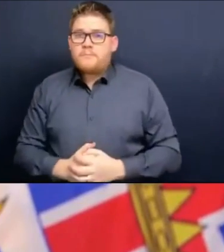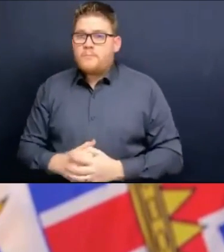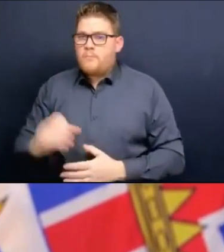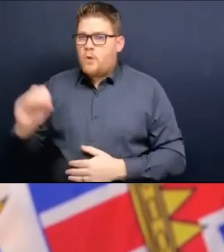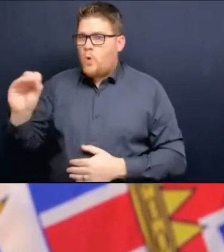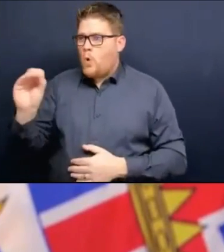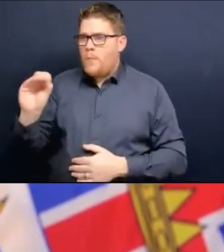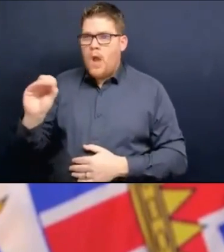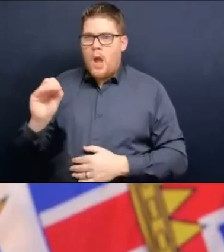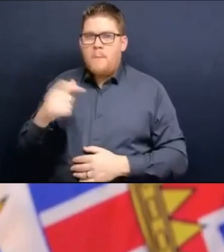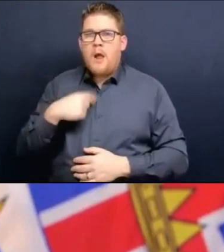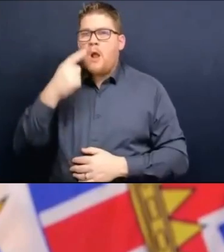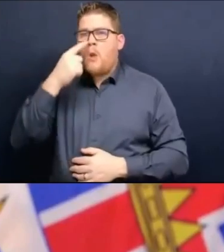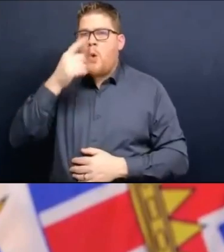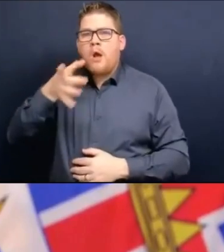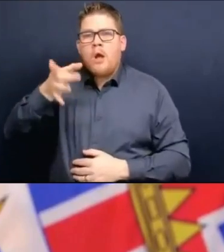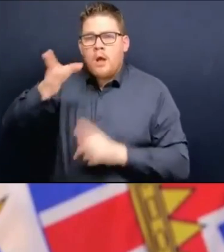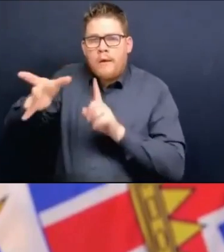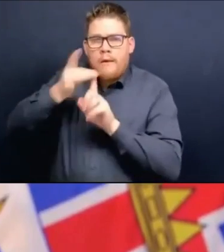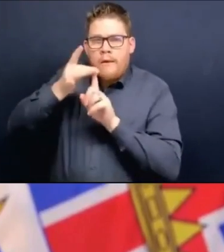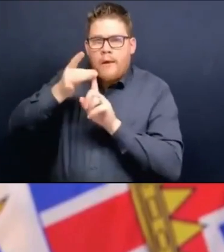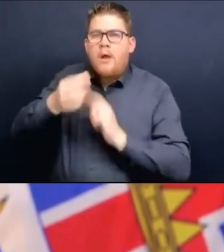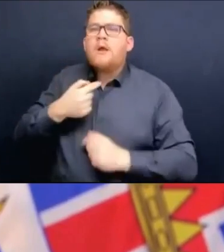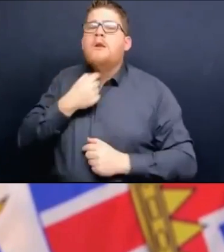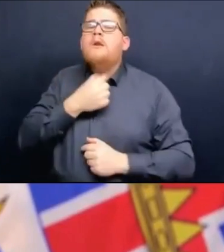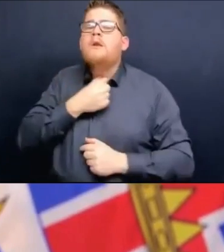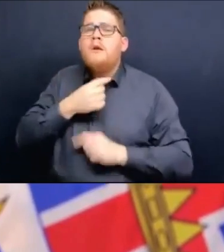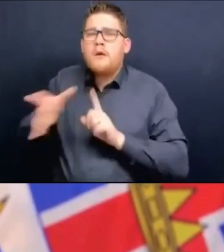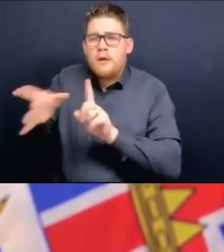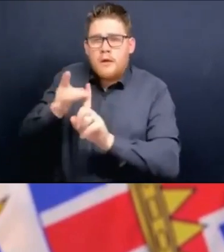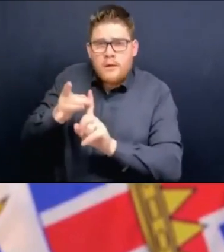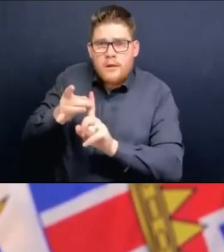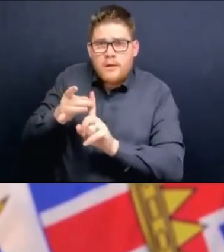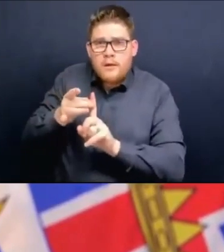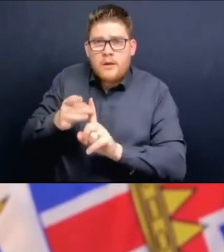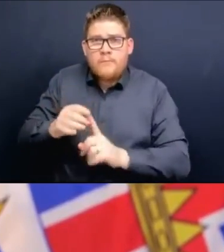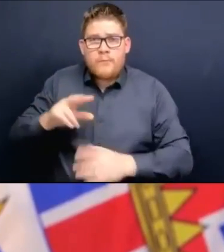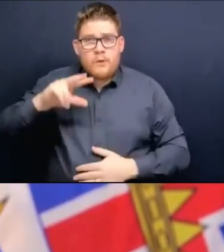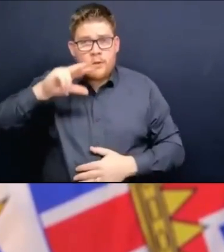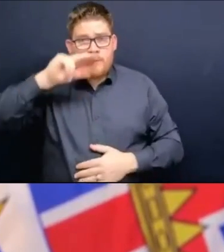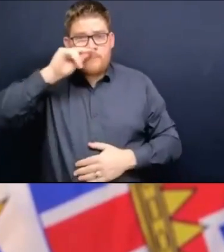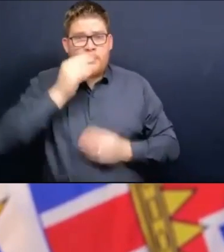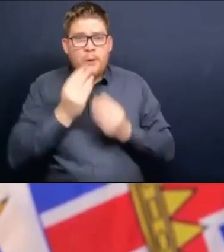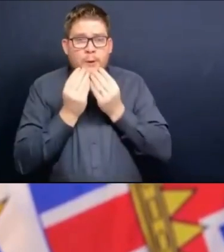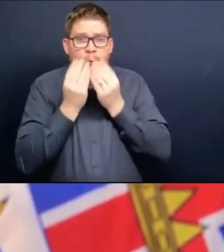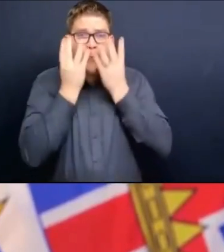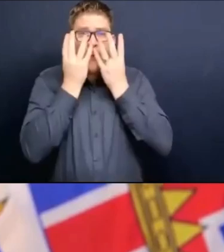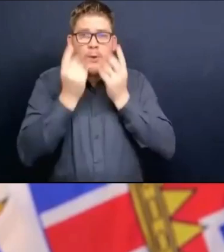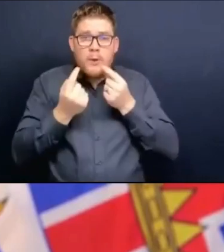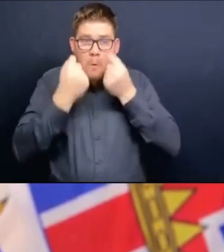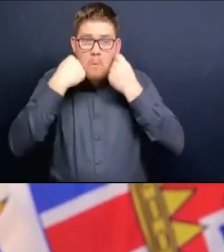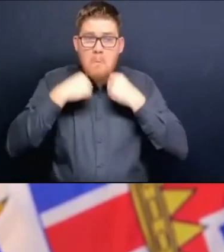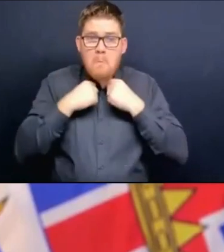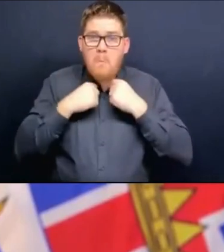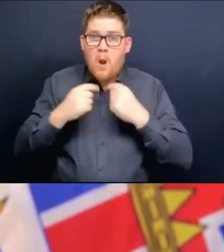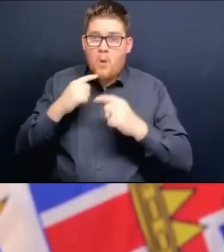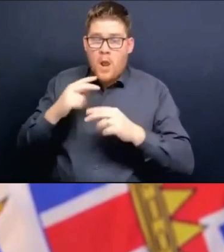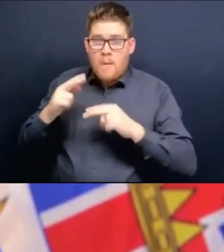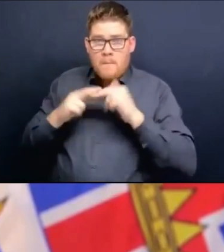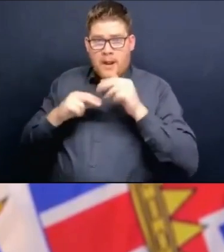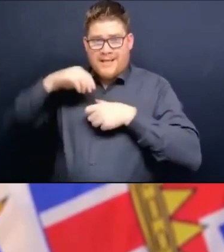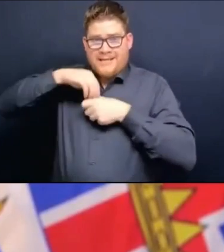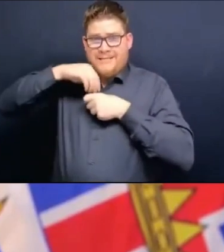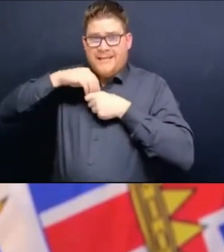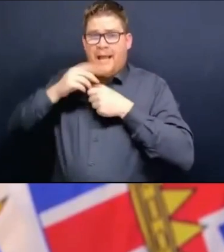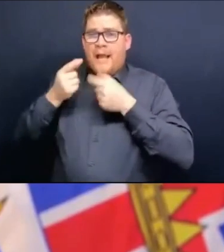And does that lead to a strong enough boost of the cell-mediated immunity? So there's many things